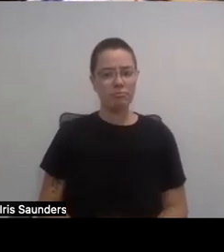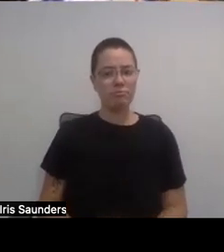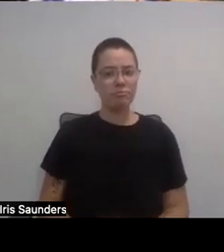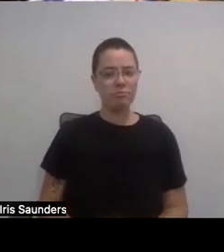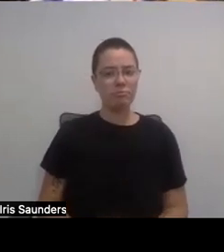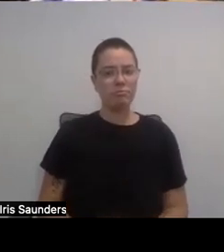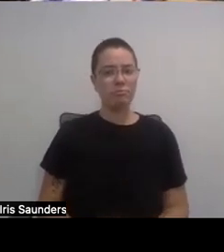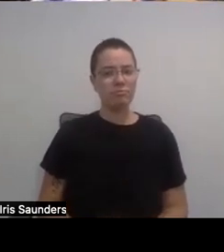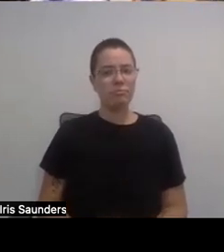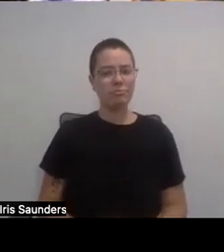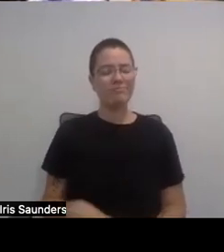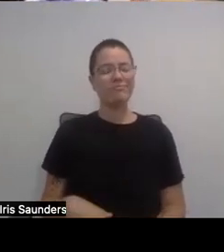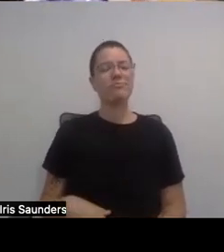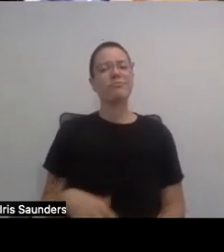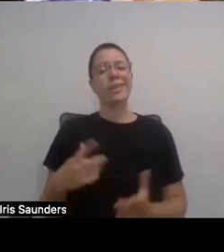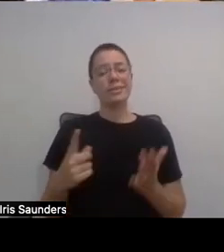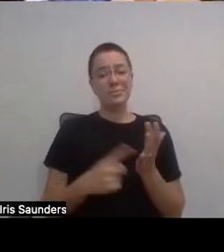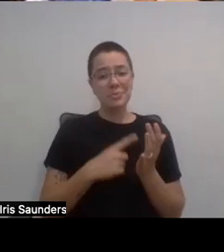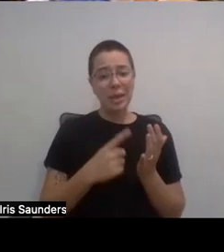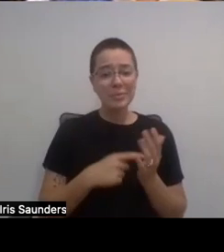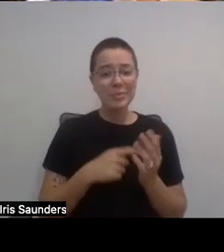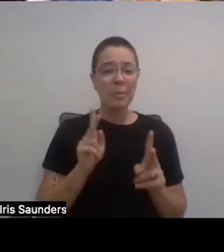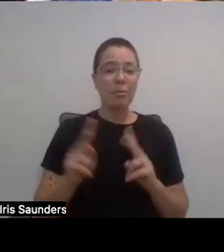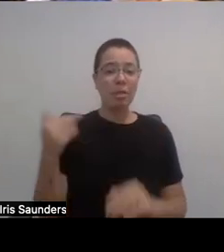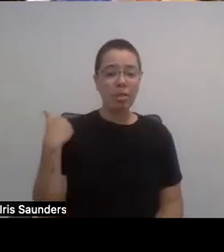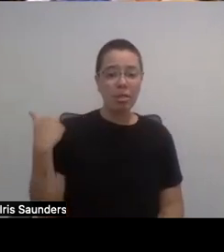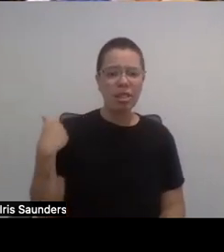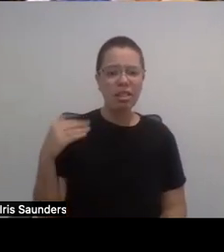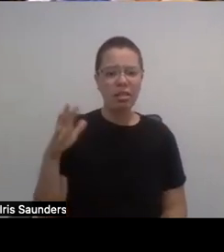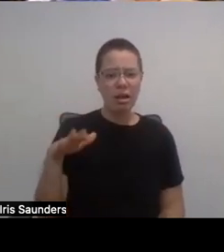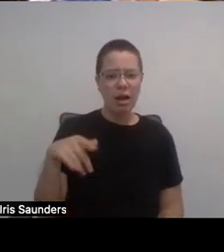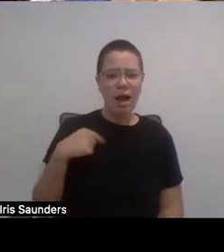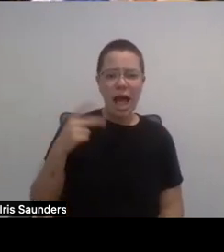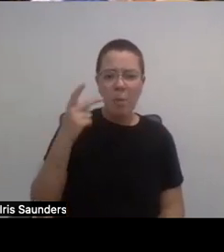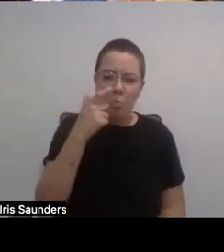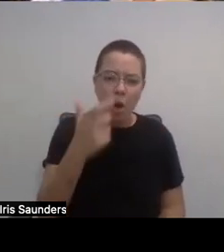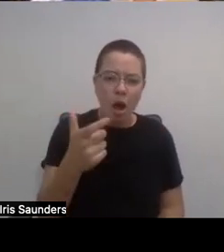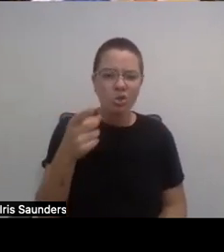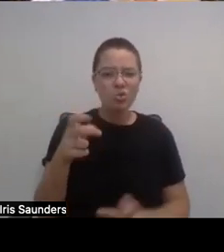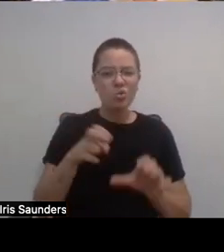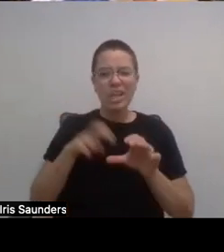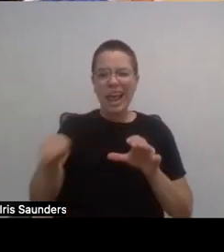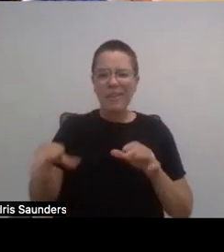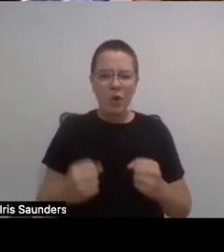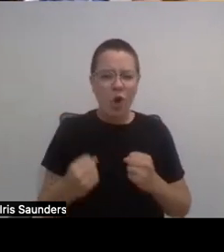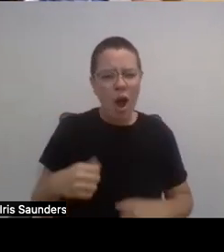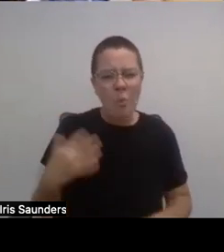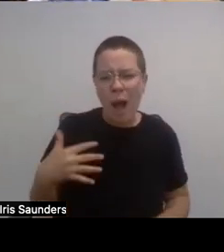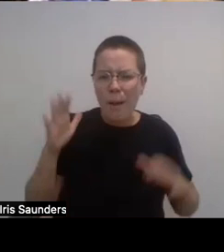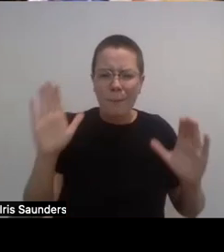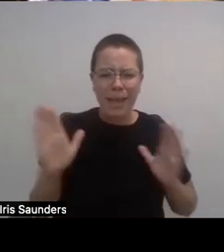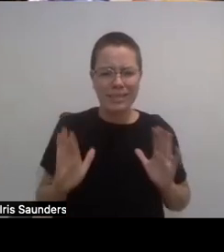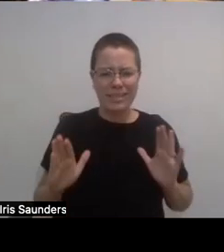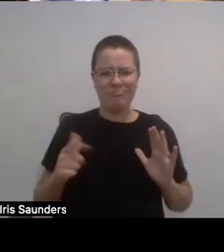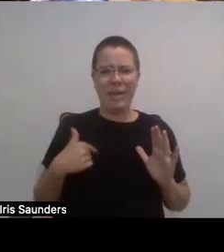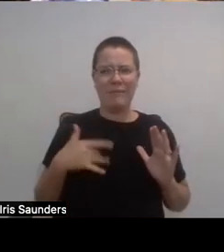sometimes when people would say, oh, I saw you get out of your car, you're amazing. And I'd be like, that's ridiculous, you know, but at